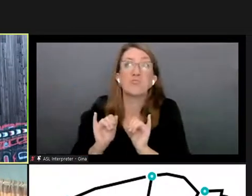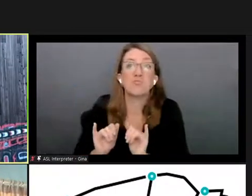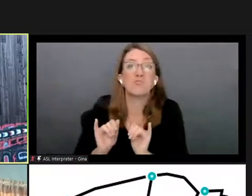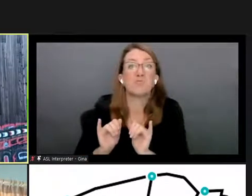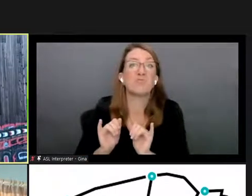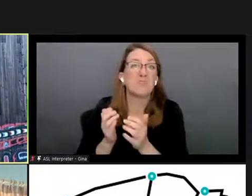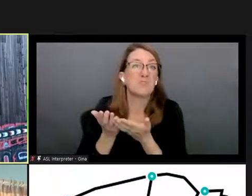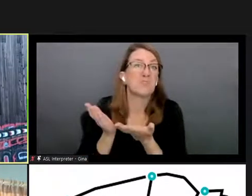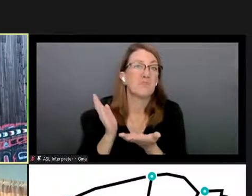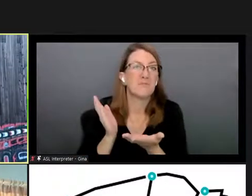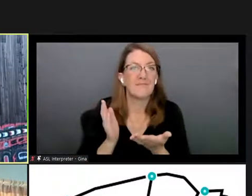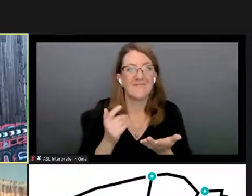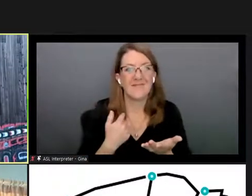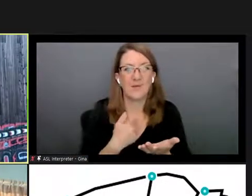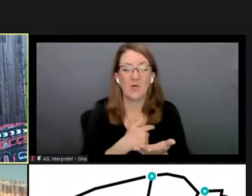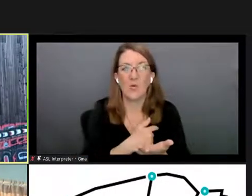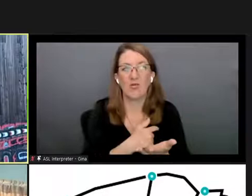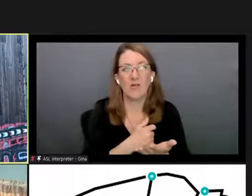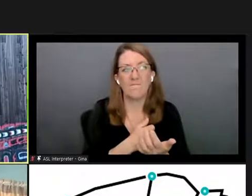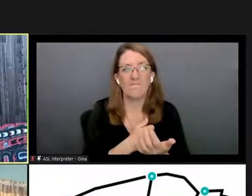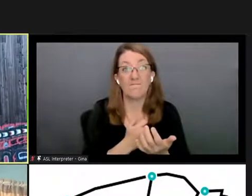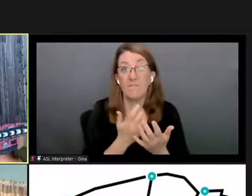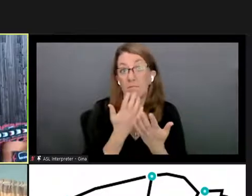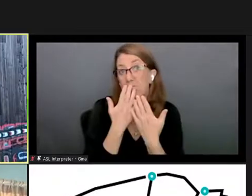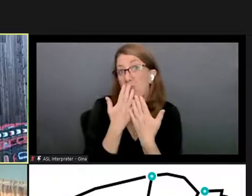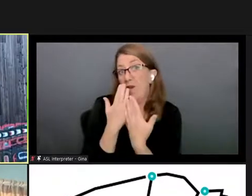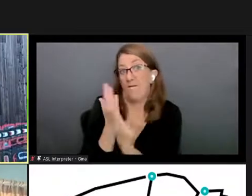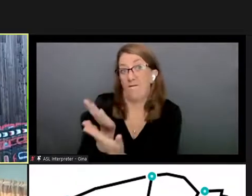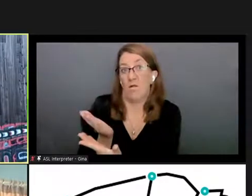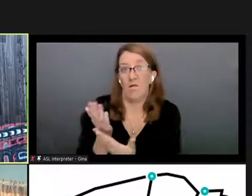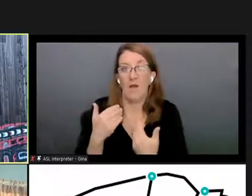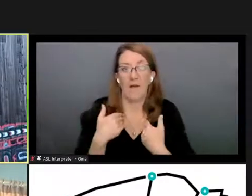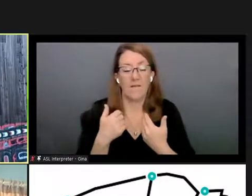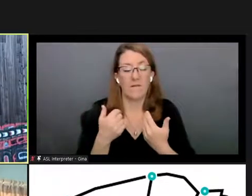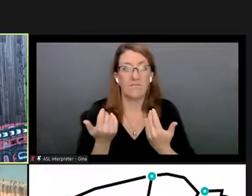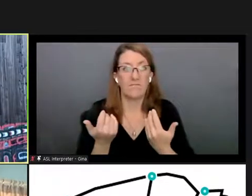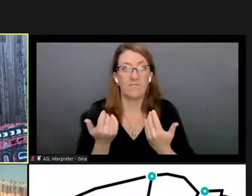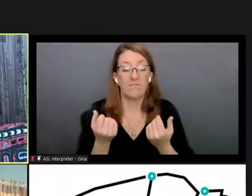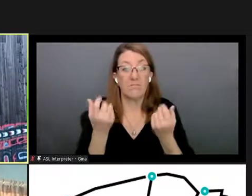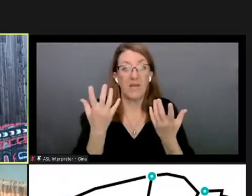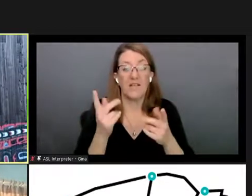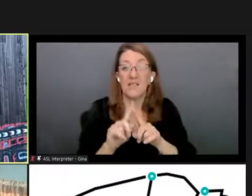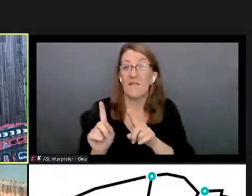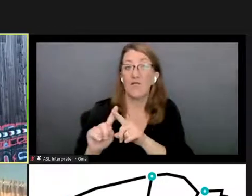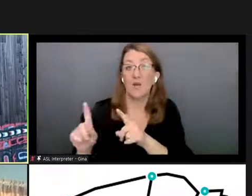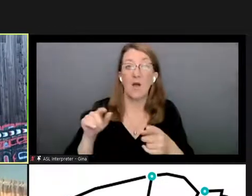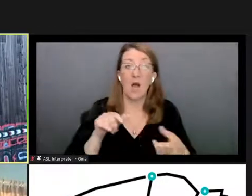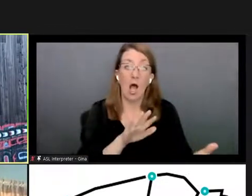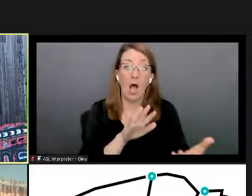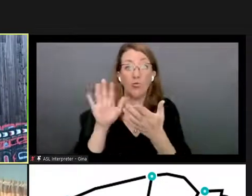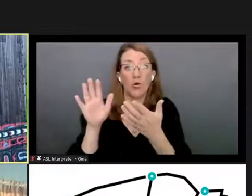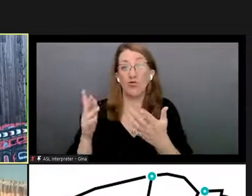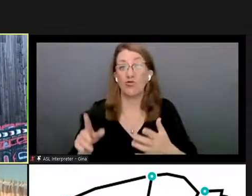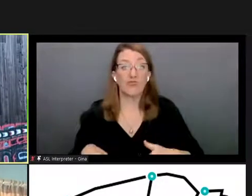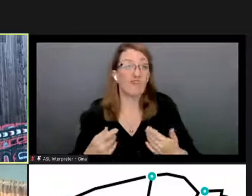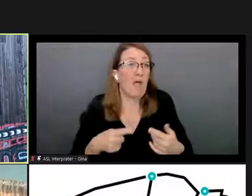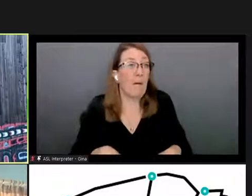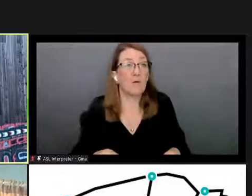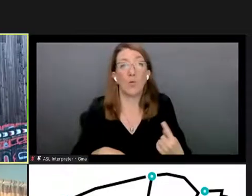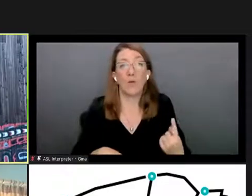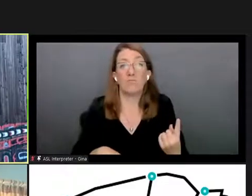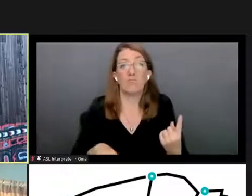exist and we're uh we're grateful that there are many different approaches this is just one of many